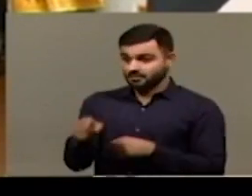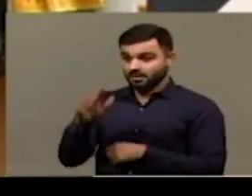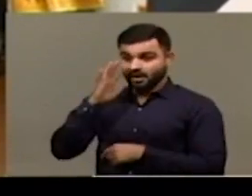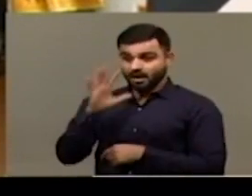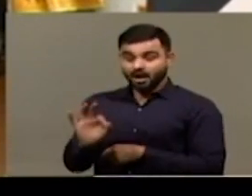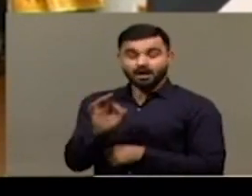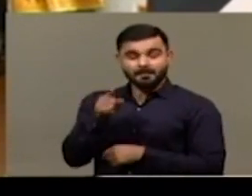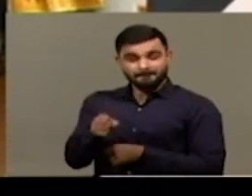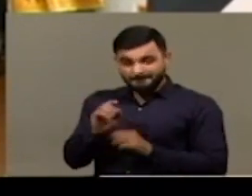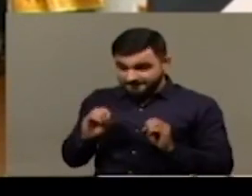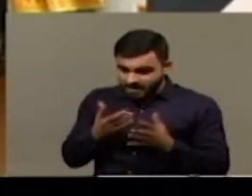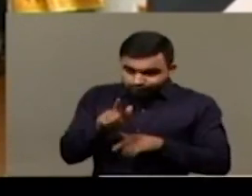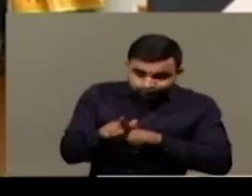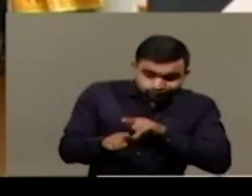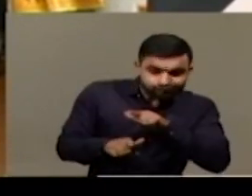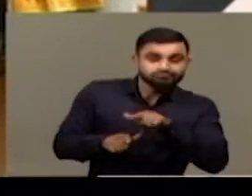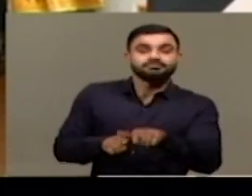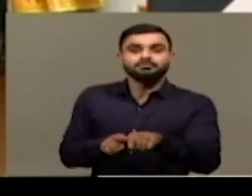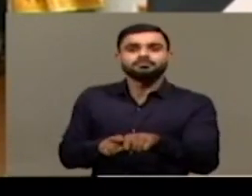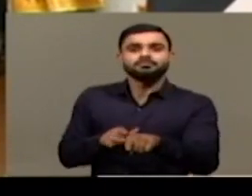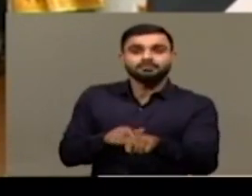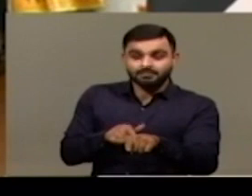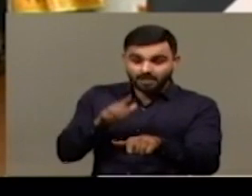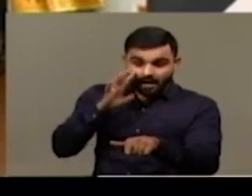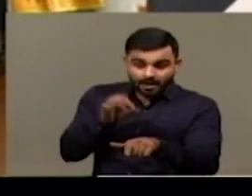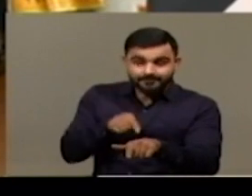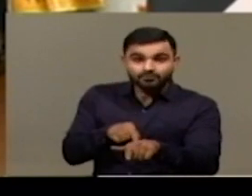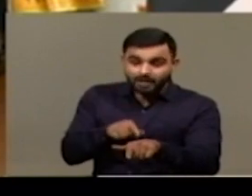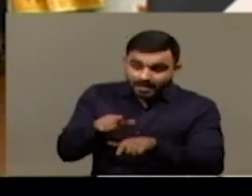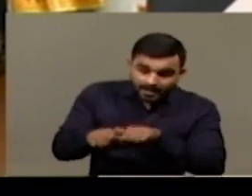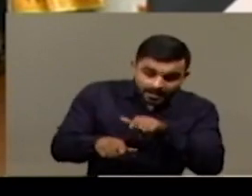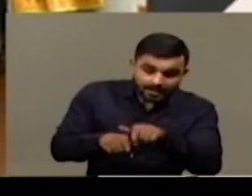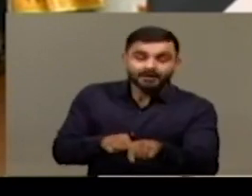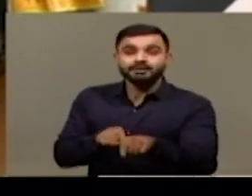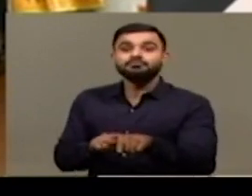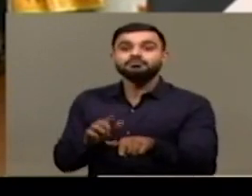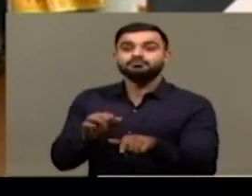stages of having survey and having the number of beneficiaries. ... ... ... ...